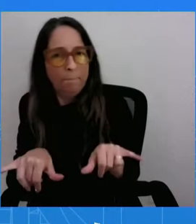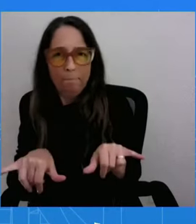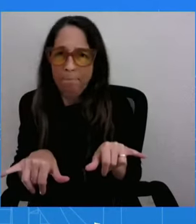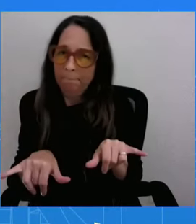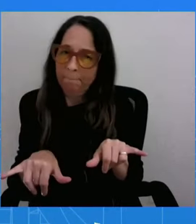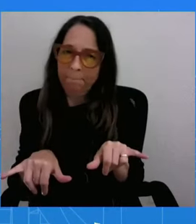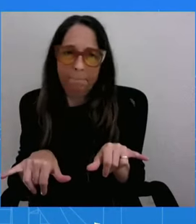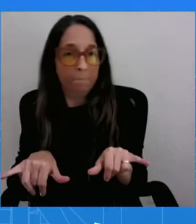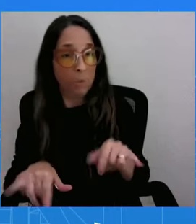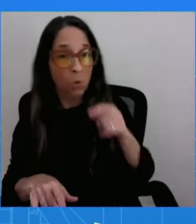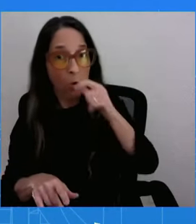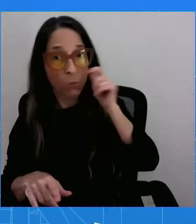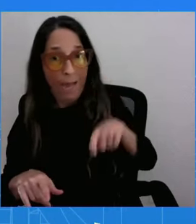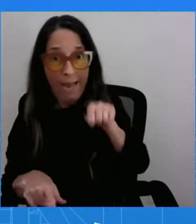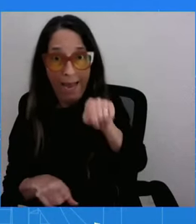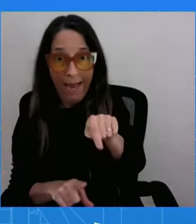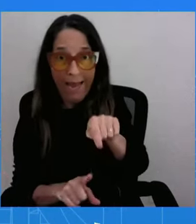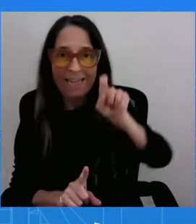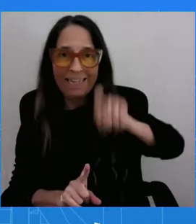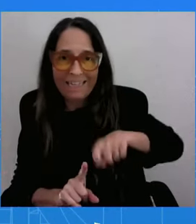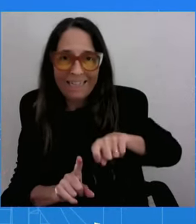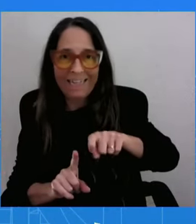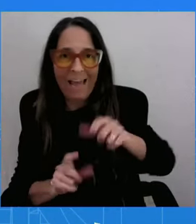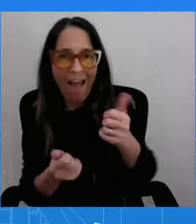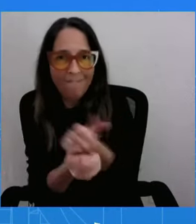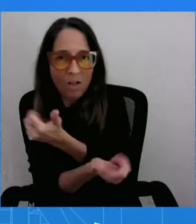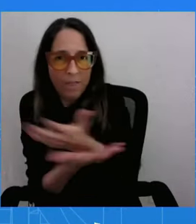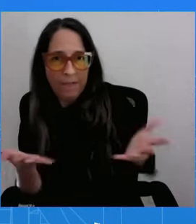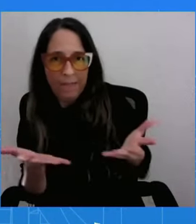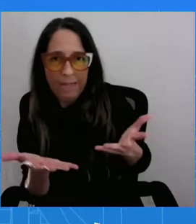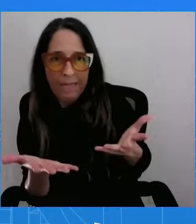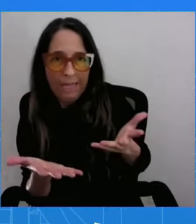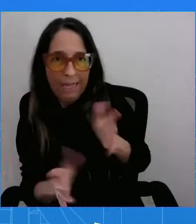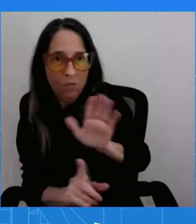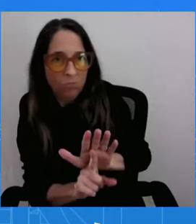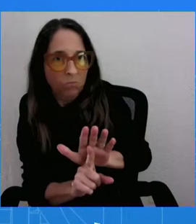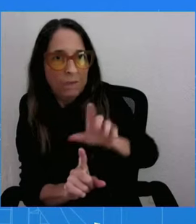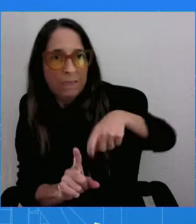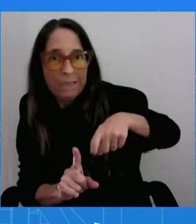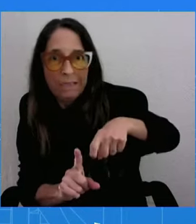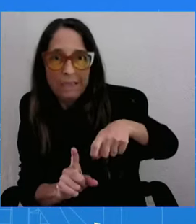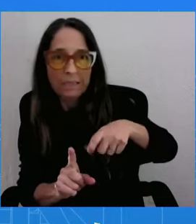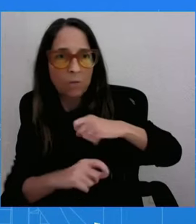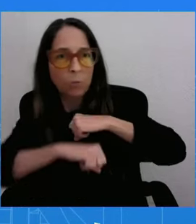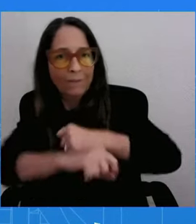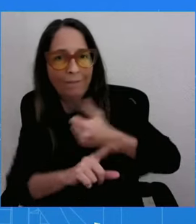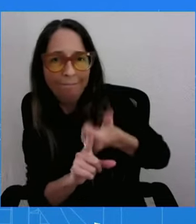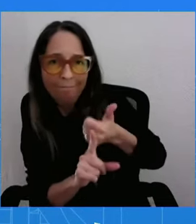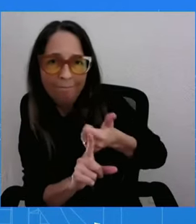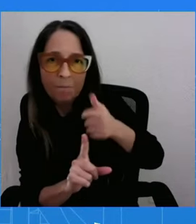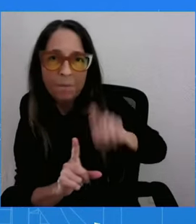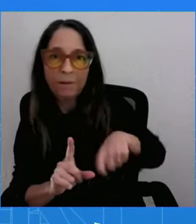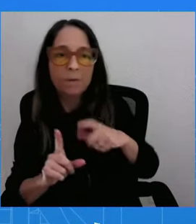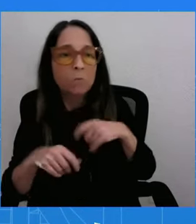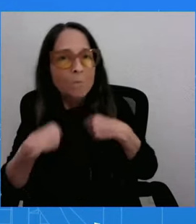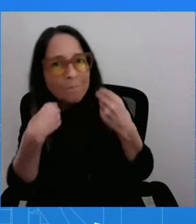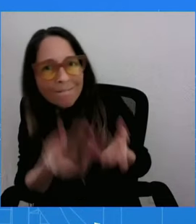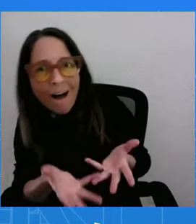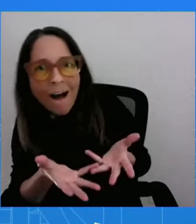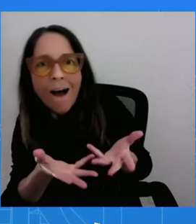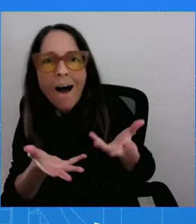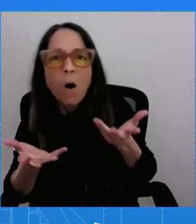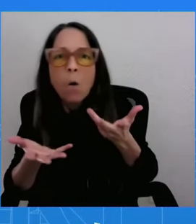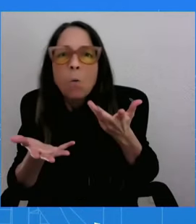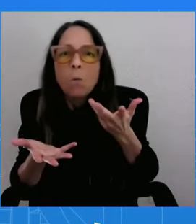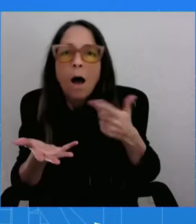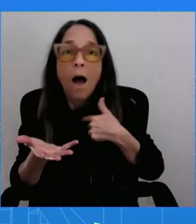continues to be a prominent issue in these security packages that we're giving, so that they can help defend against these attacks on their energy infrastructure.